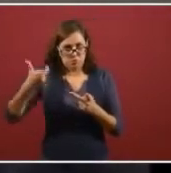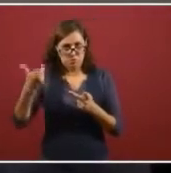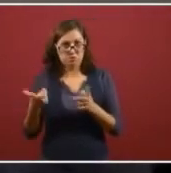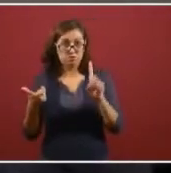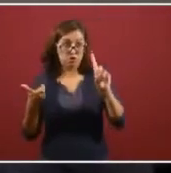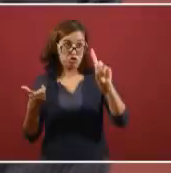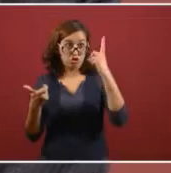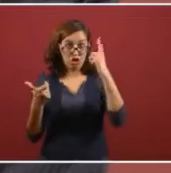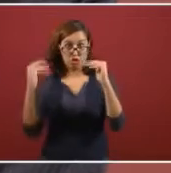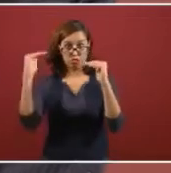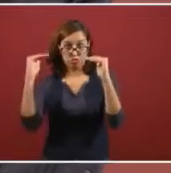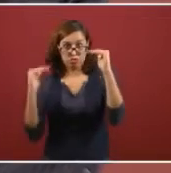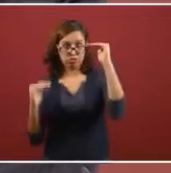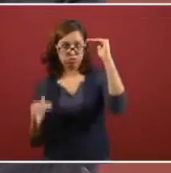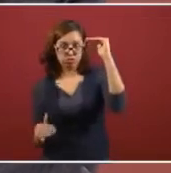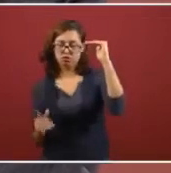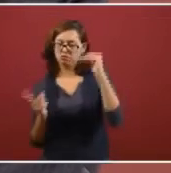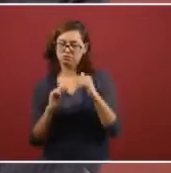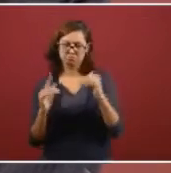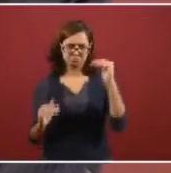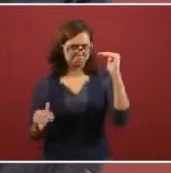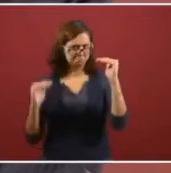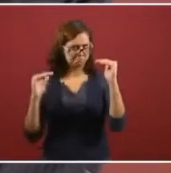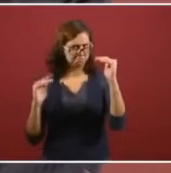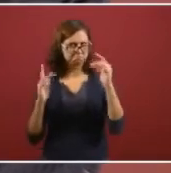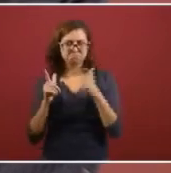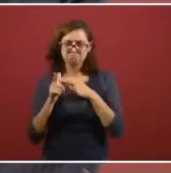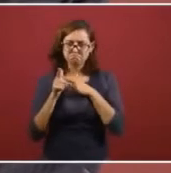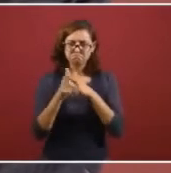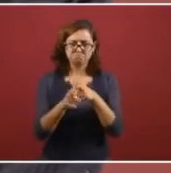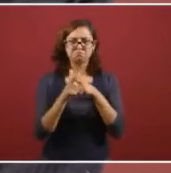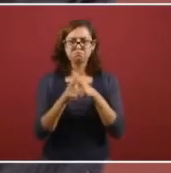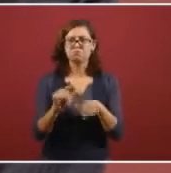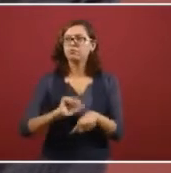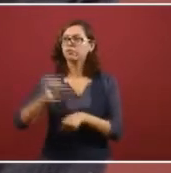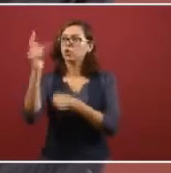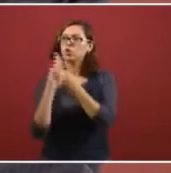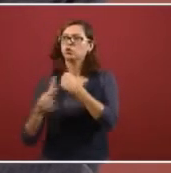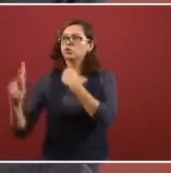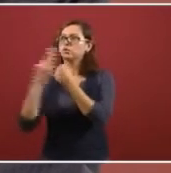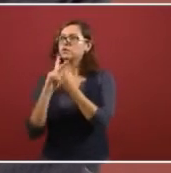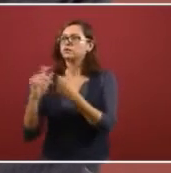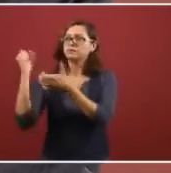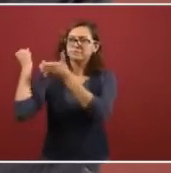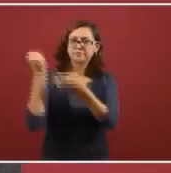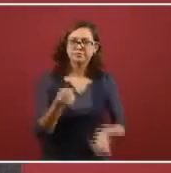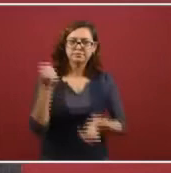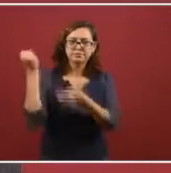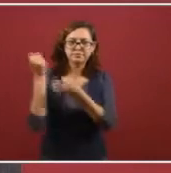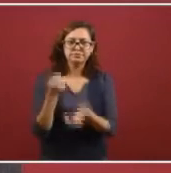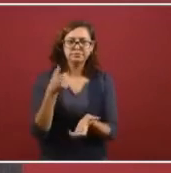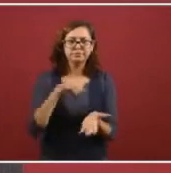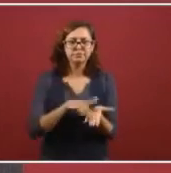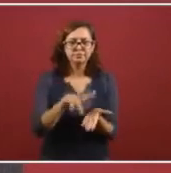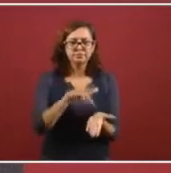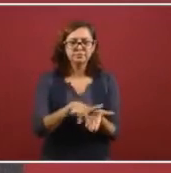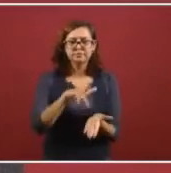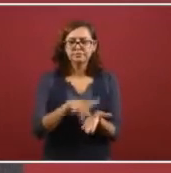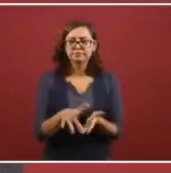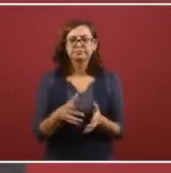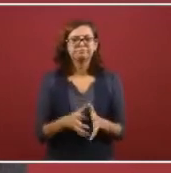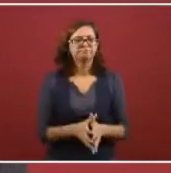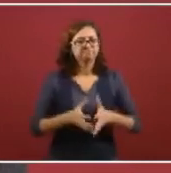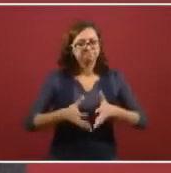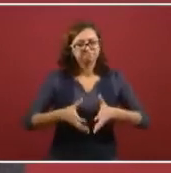And that our, uh, currency not devaluate that there be investments from